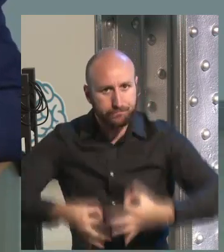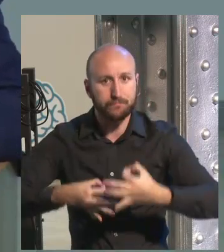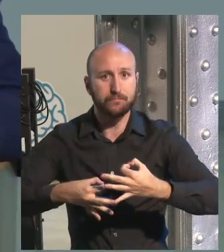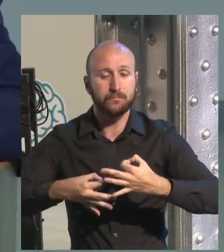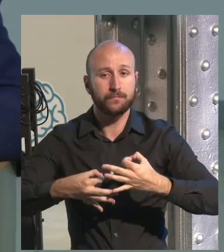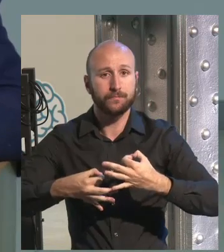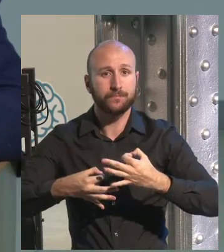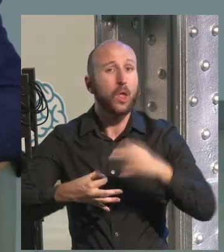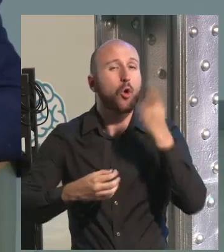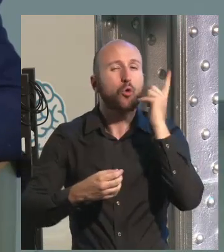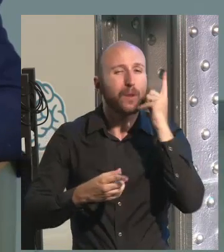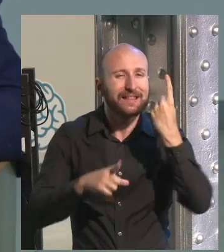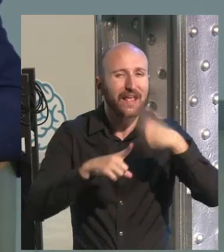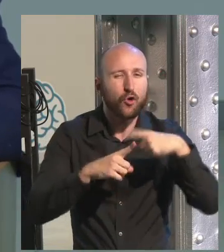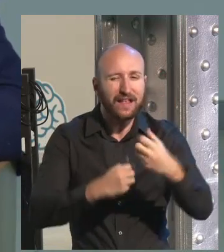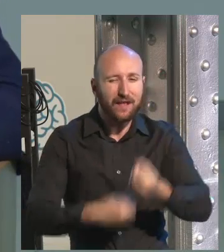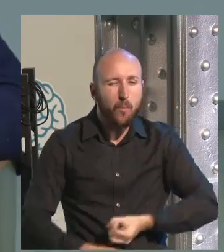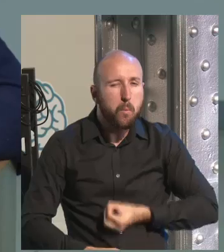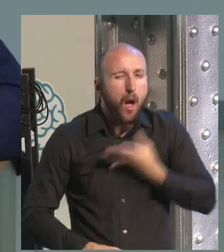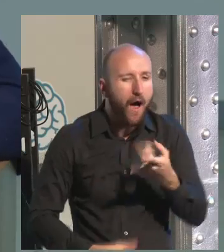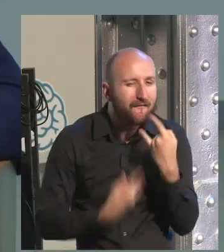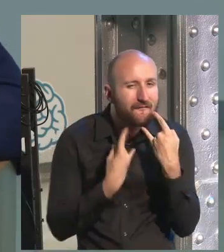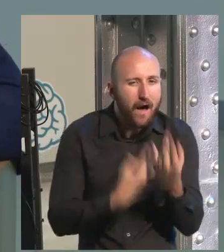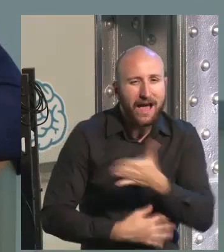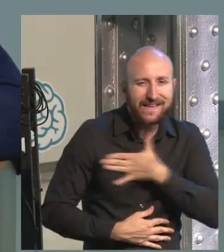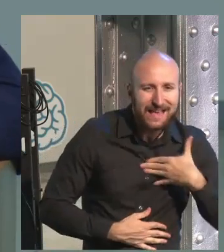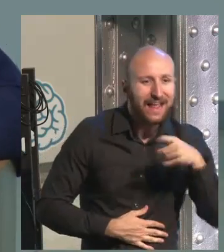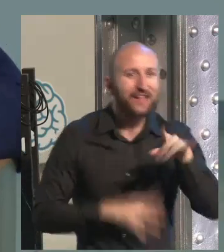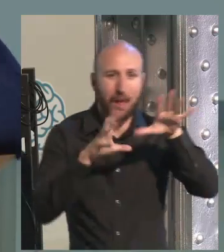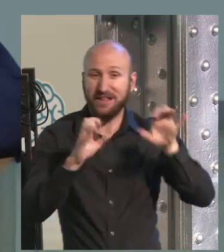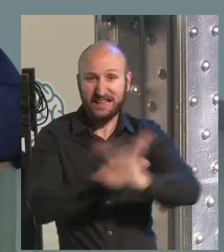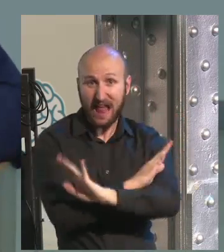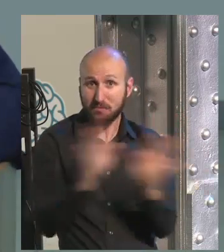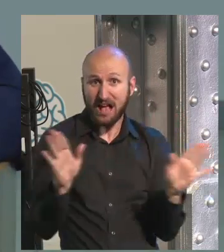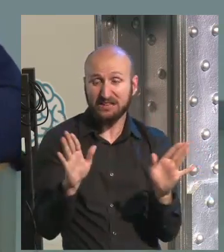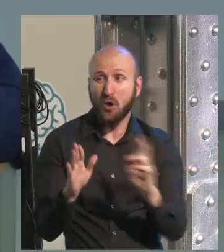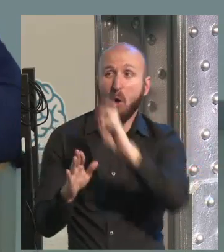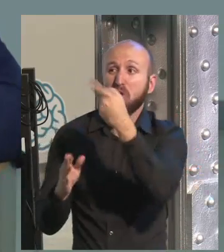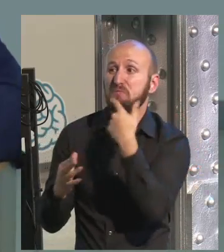I insist, you cannot learn unless you love what you've been taught.